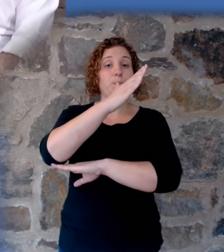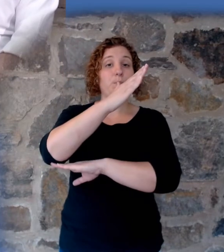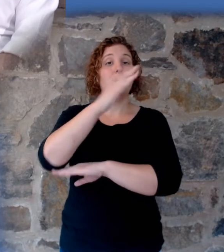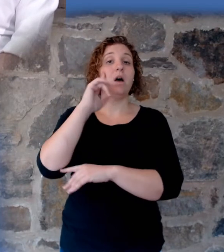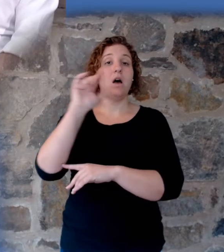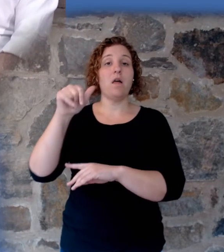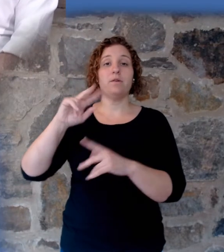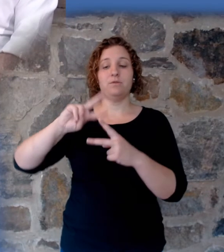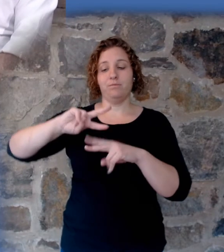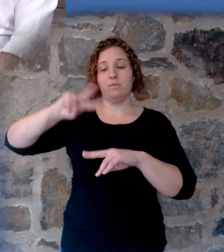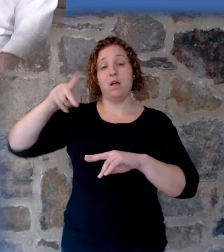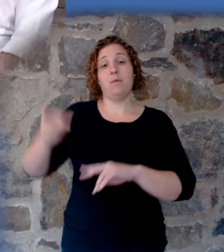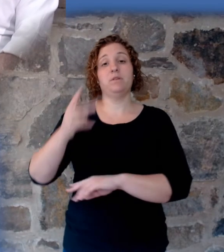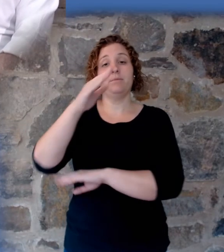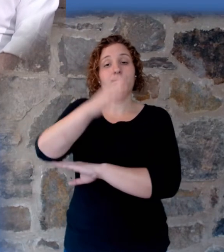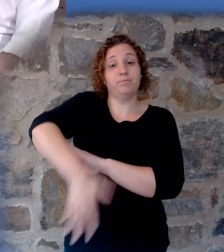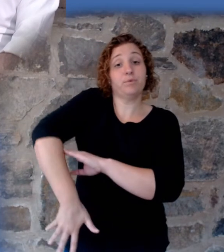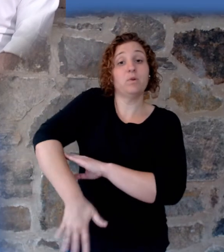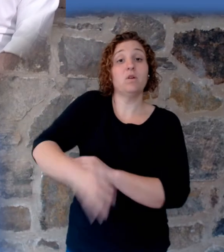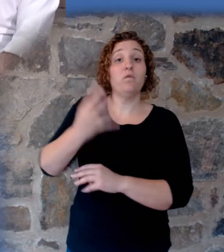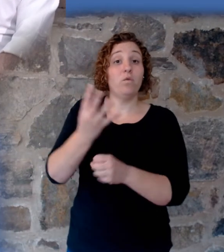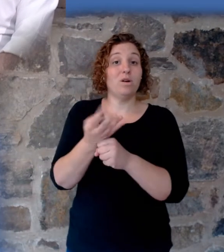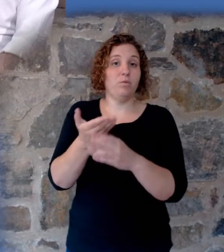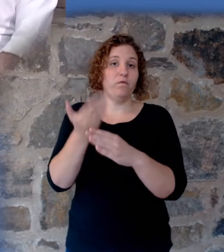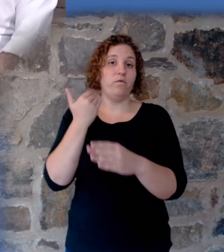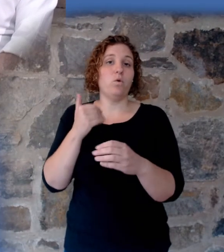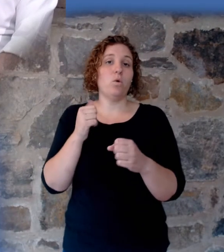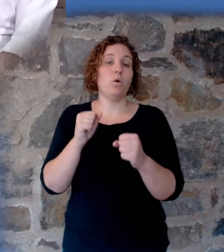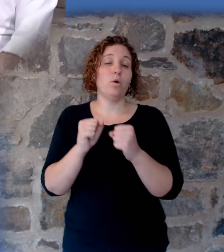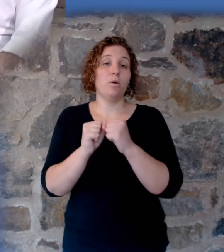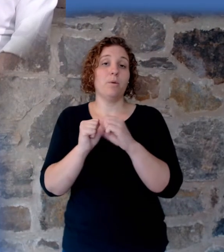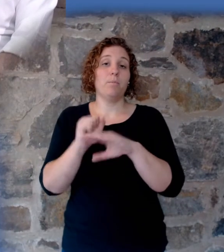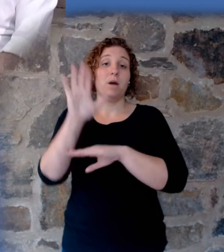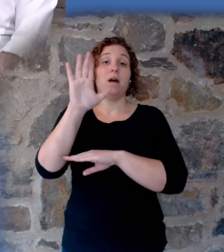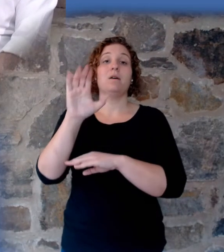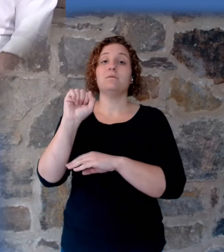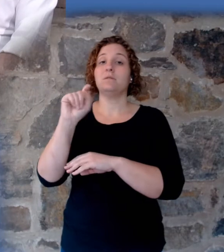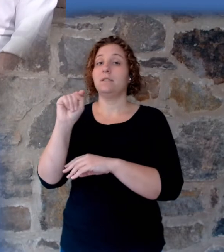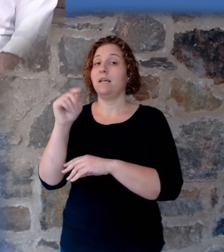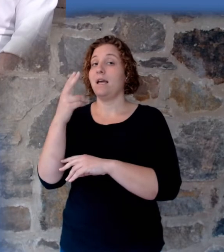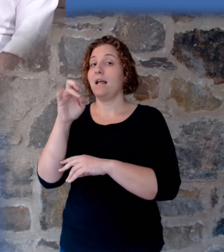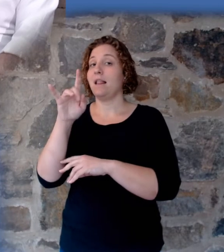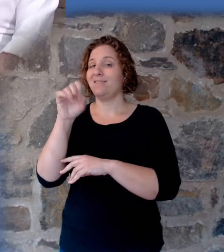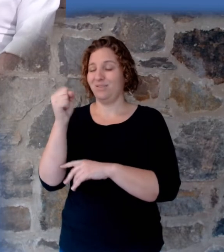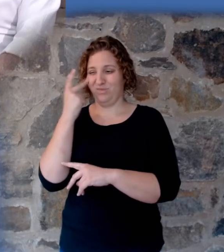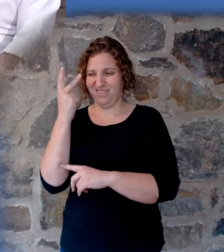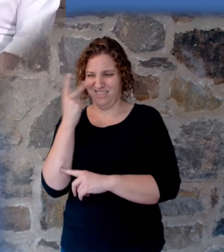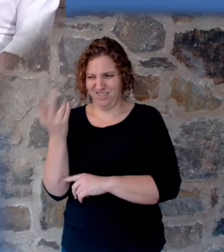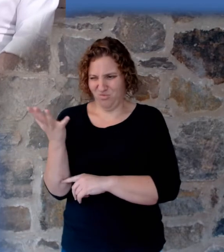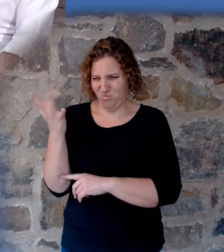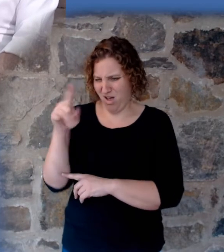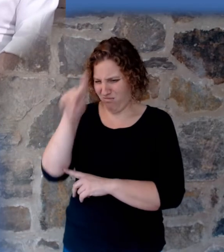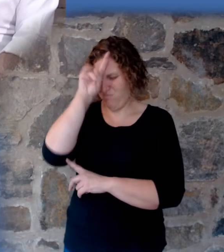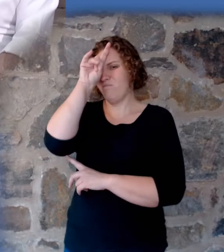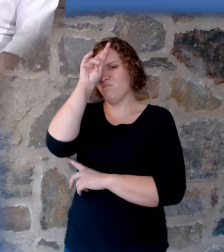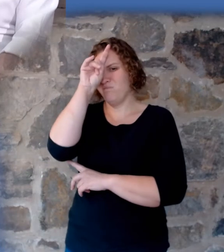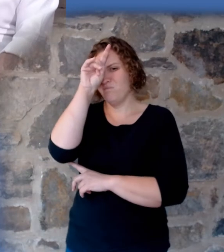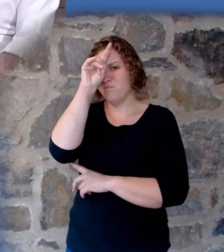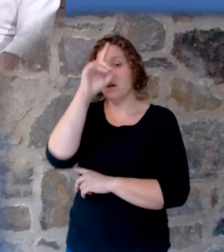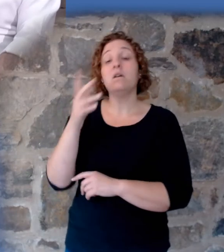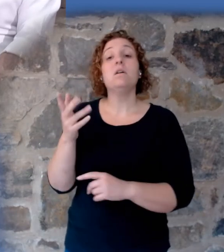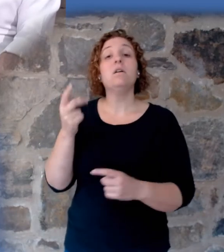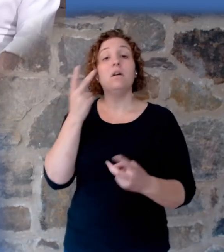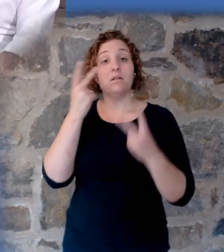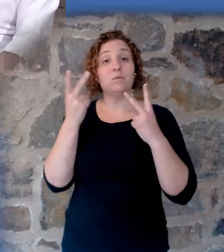four years before Mount St. Helens. And they're going, why is this showing up like this? It makes no sense. And then Mount St. Helens blew up